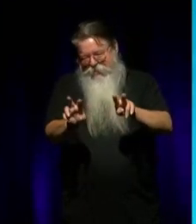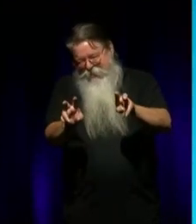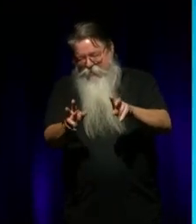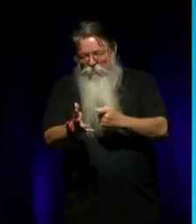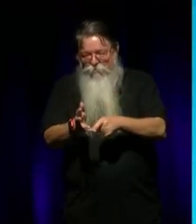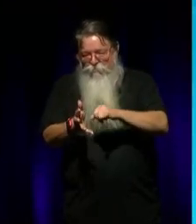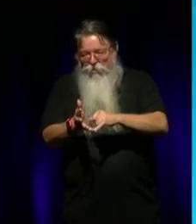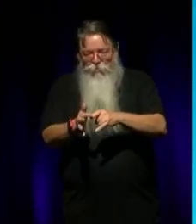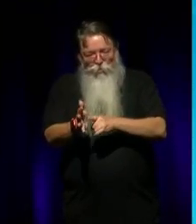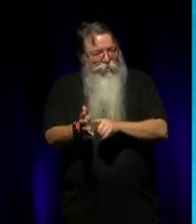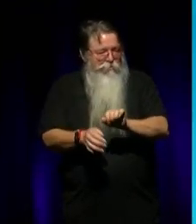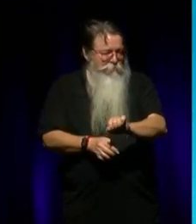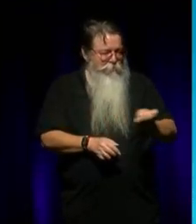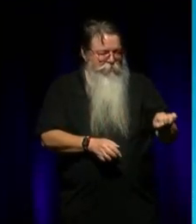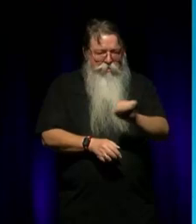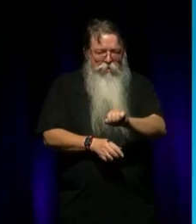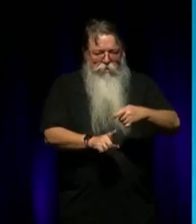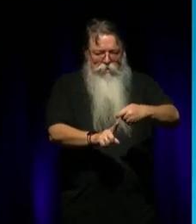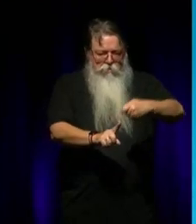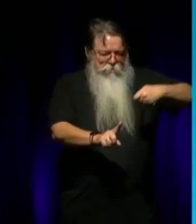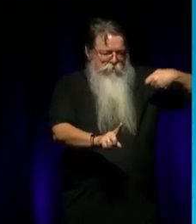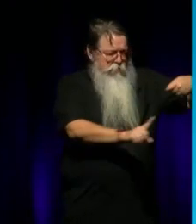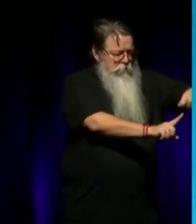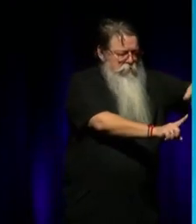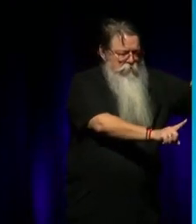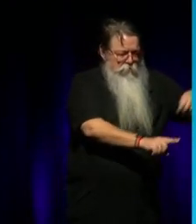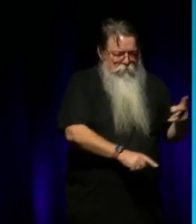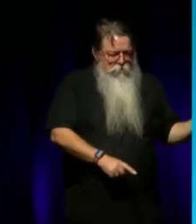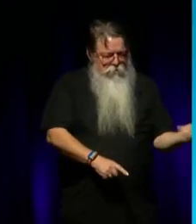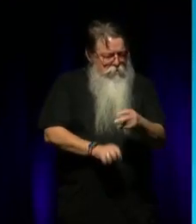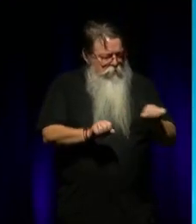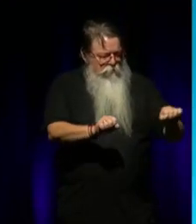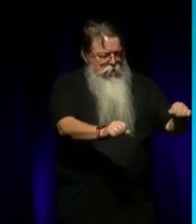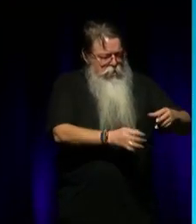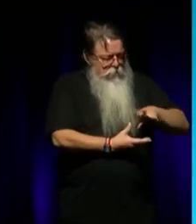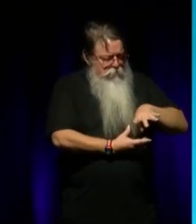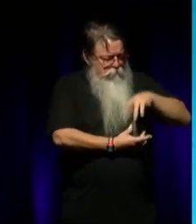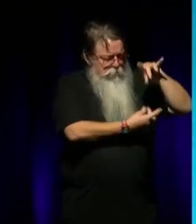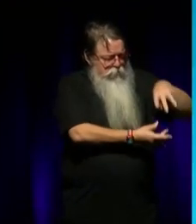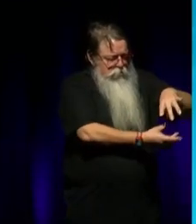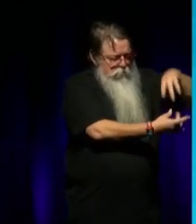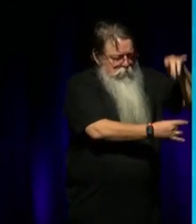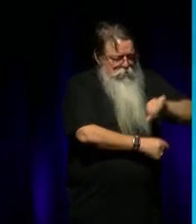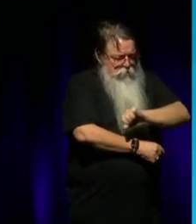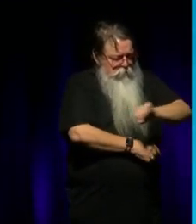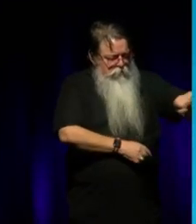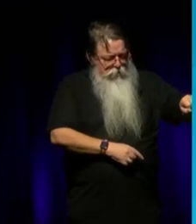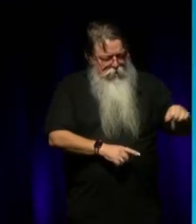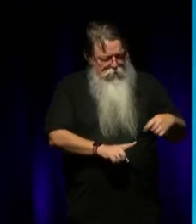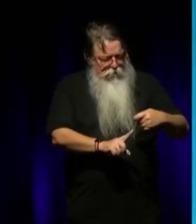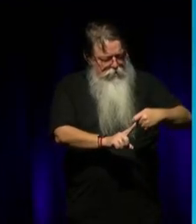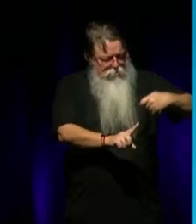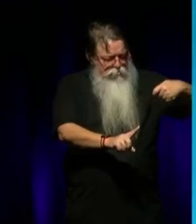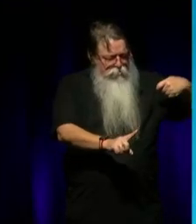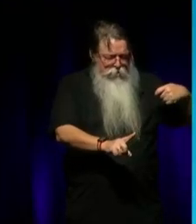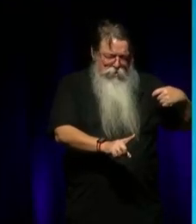what they've given to the company, because their spirit and their energy is, it is a huge part of, um, yeah, it's a huge part of the heart of